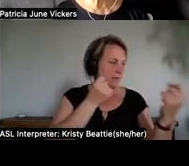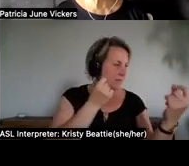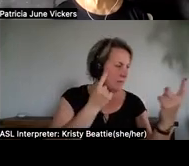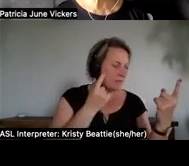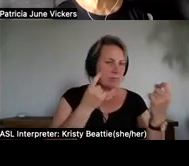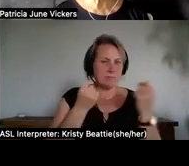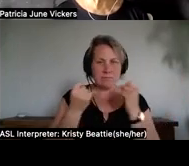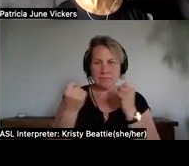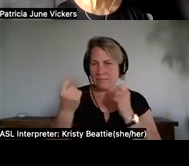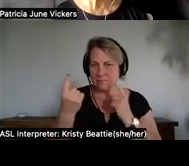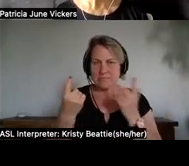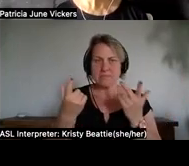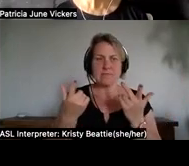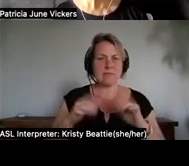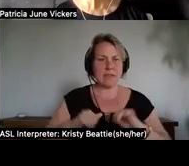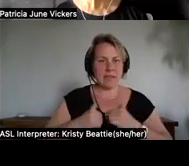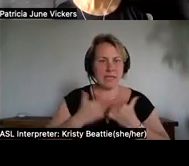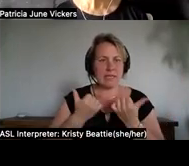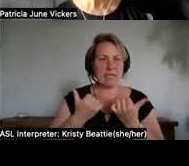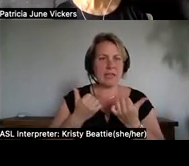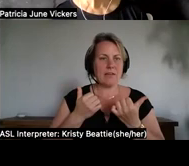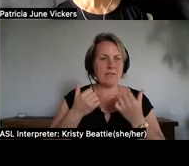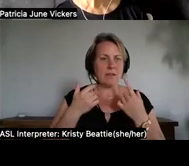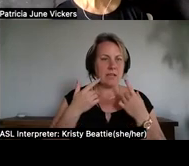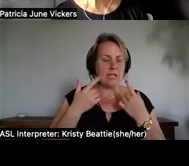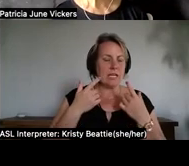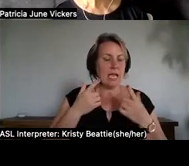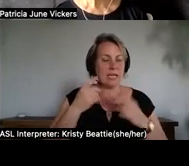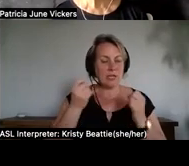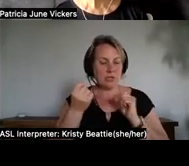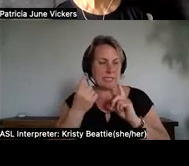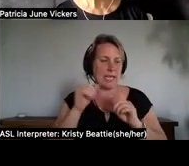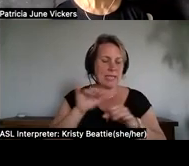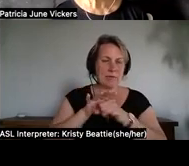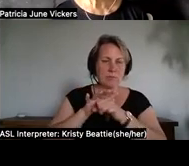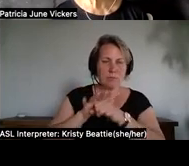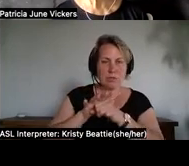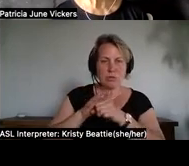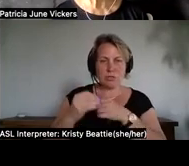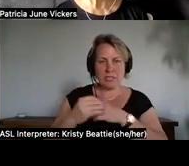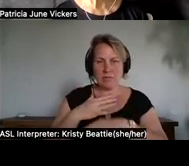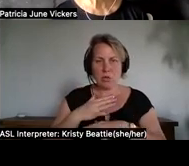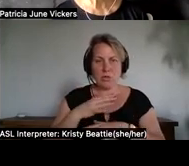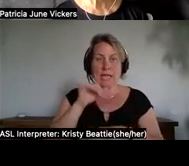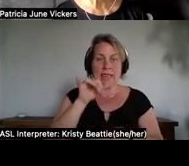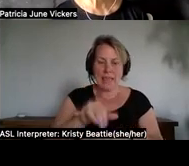and to be like is to be like the oppressor this contribution is impossible